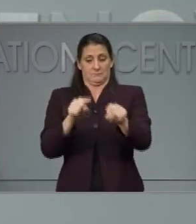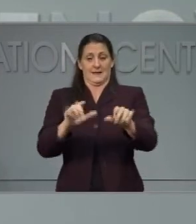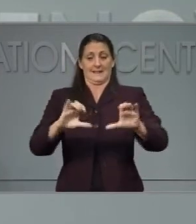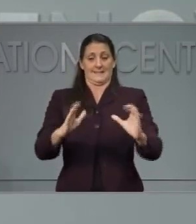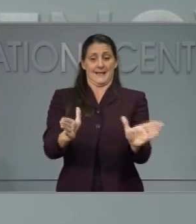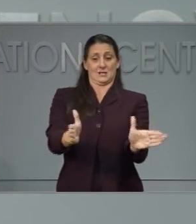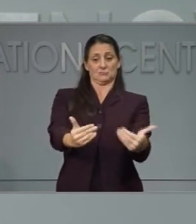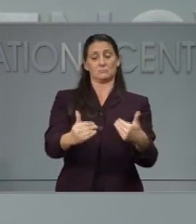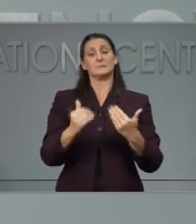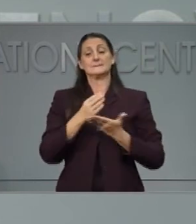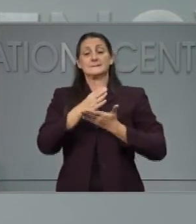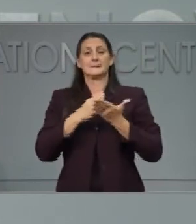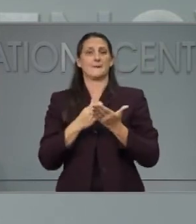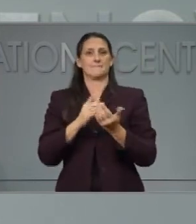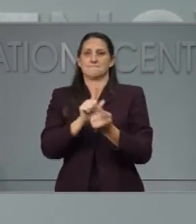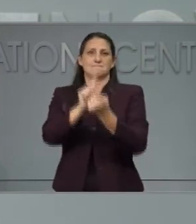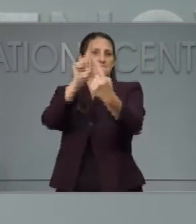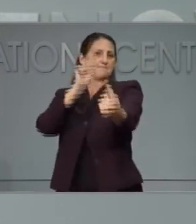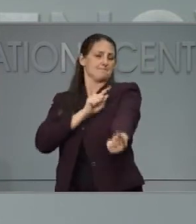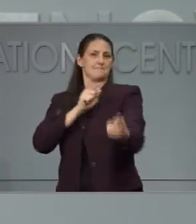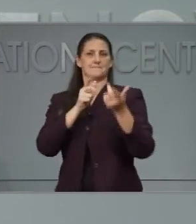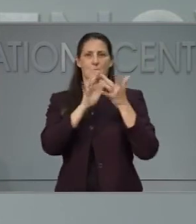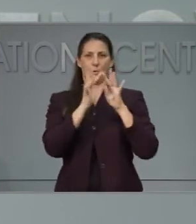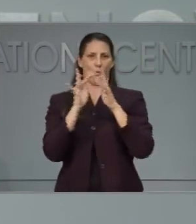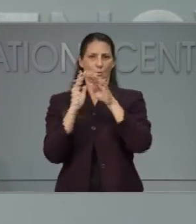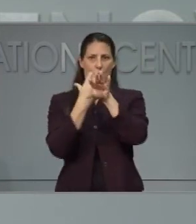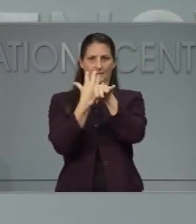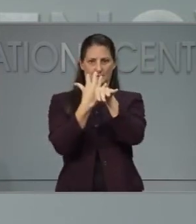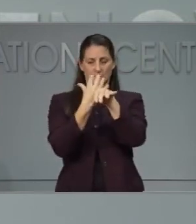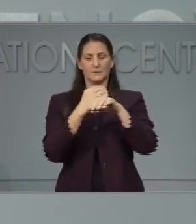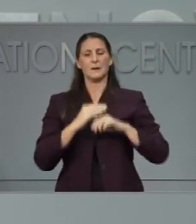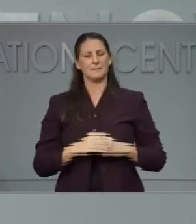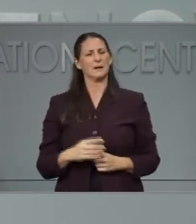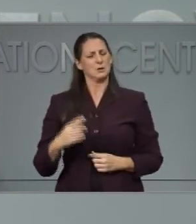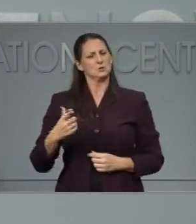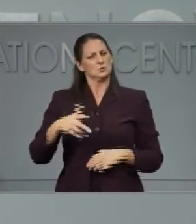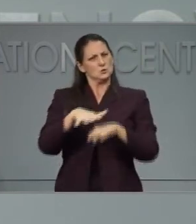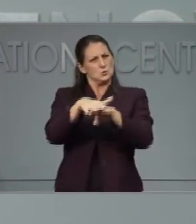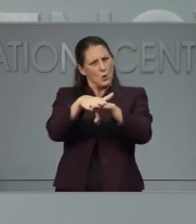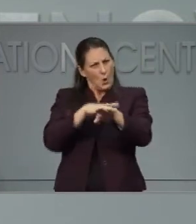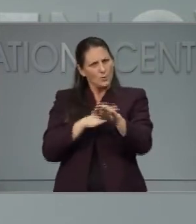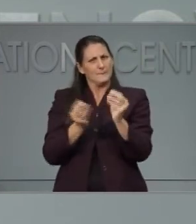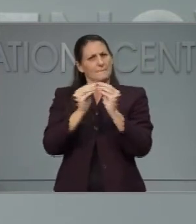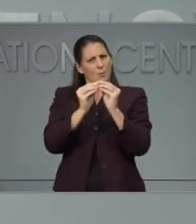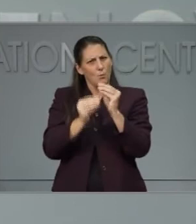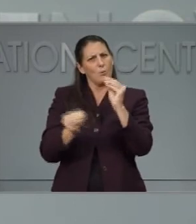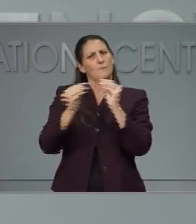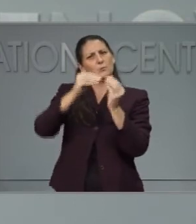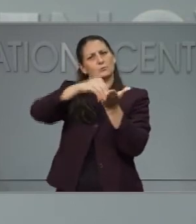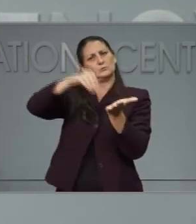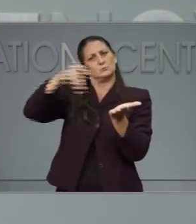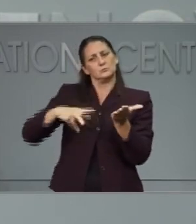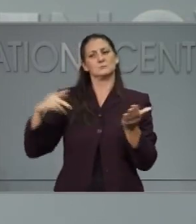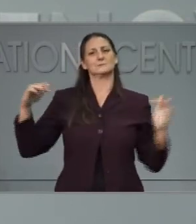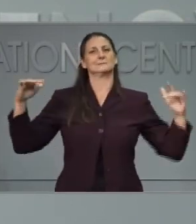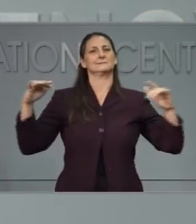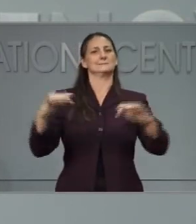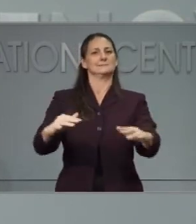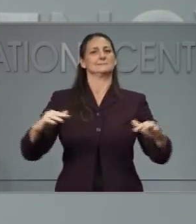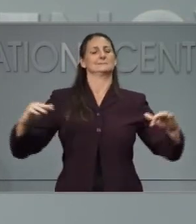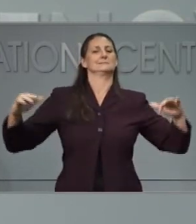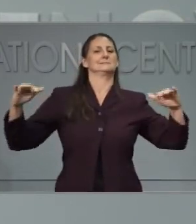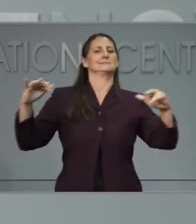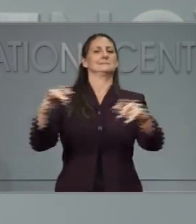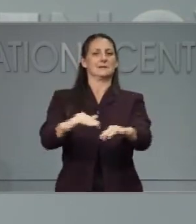online instruction. We envision more kids will be back in the classroom. And then we can think about what what should we do related to high school